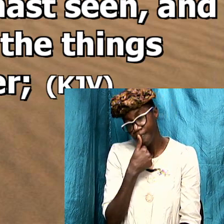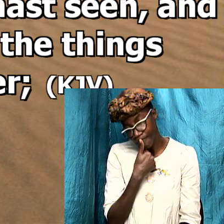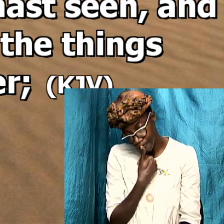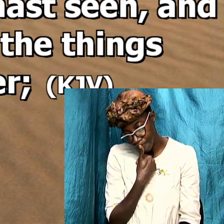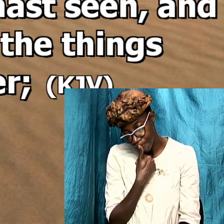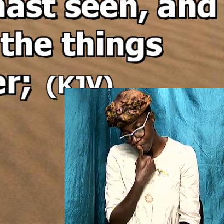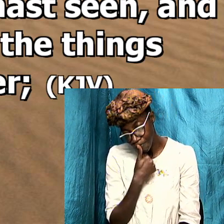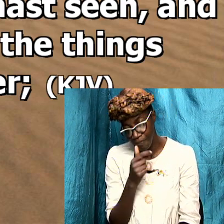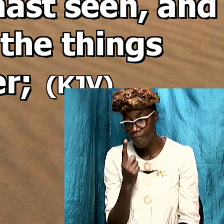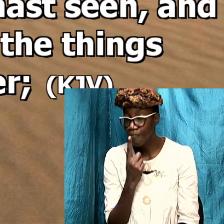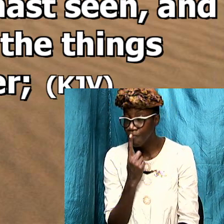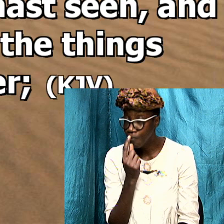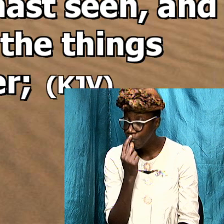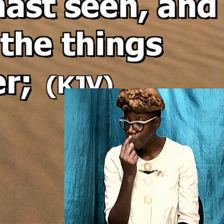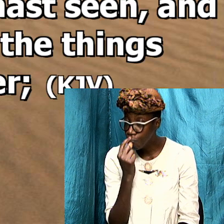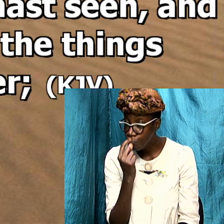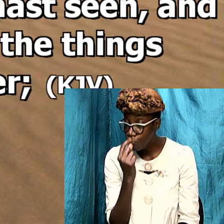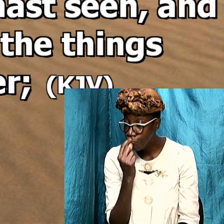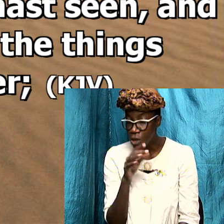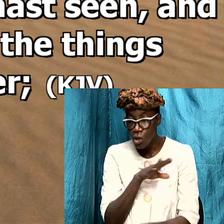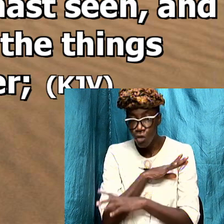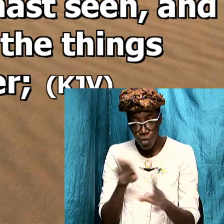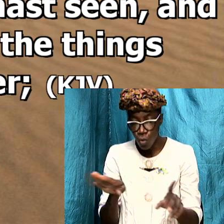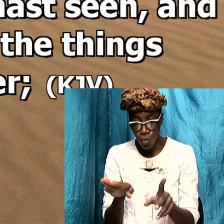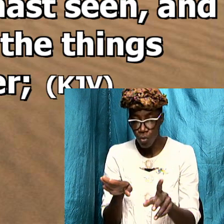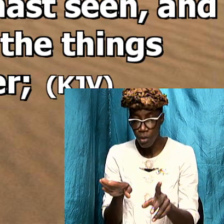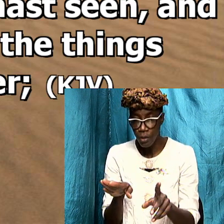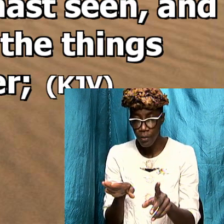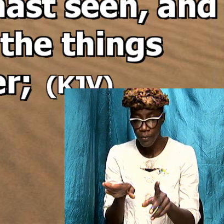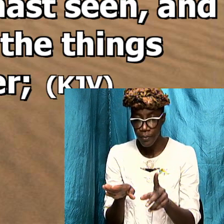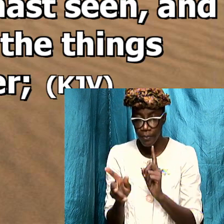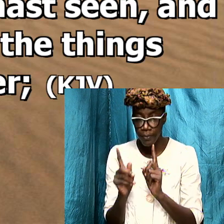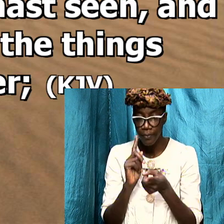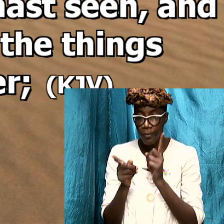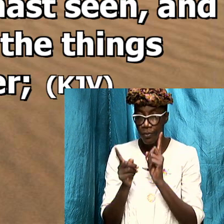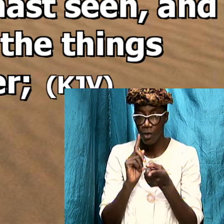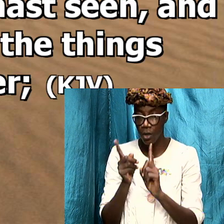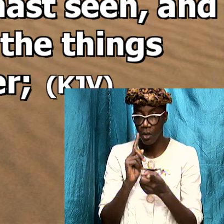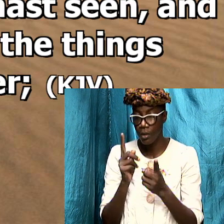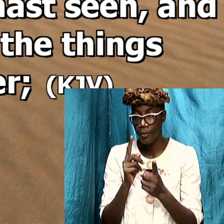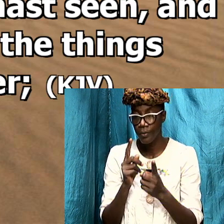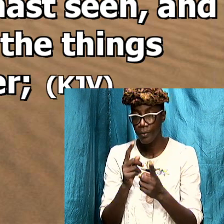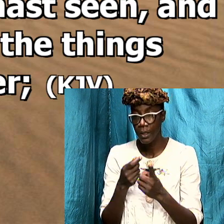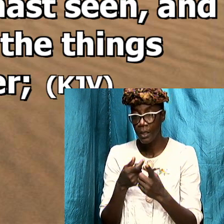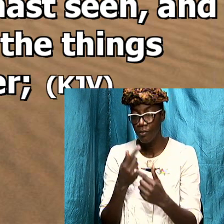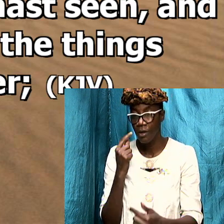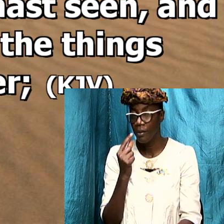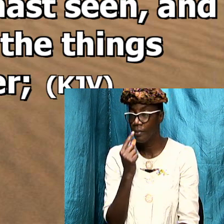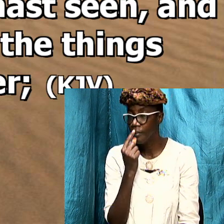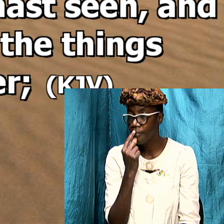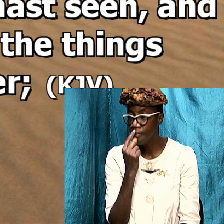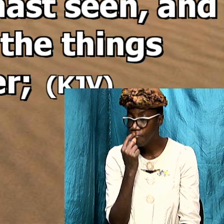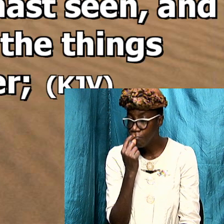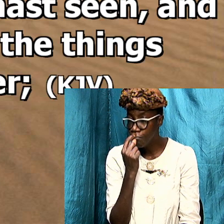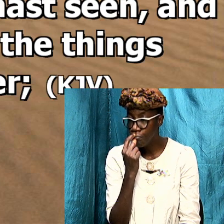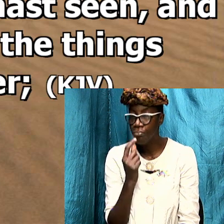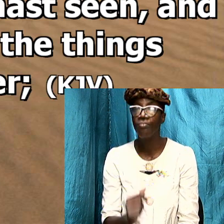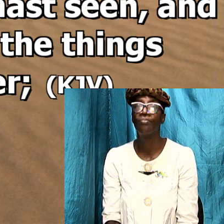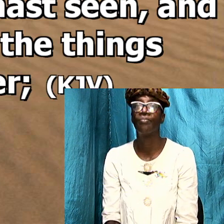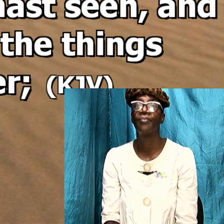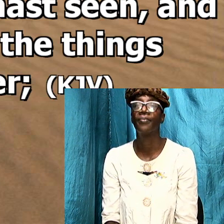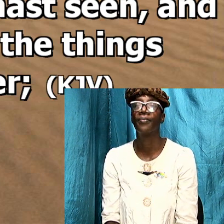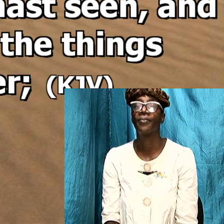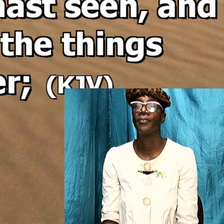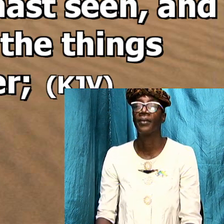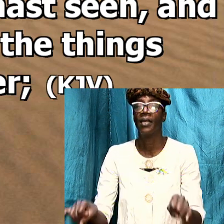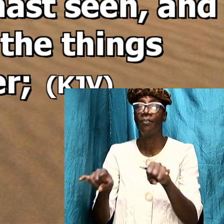don't argue never argue from silence and it is